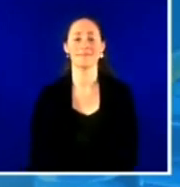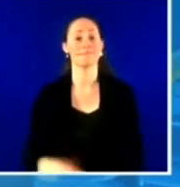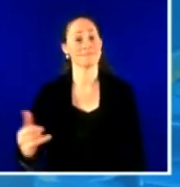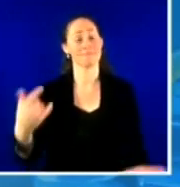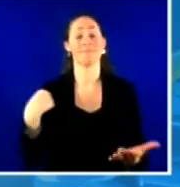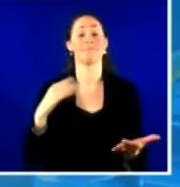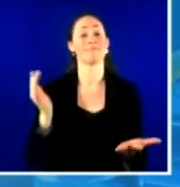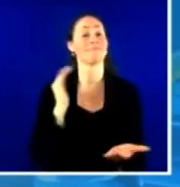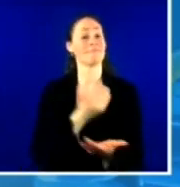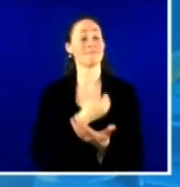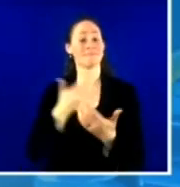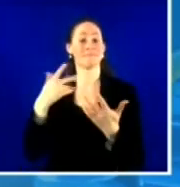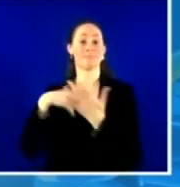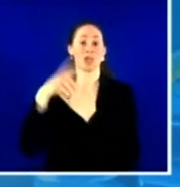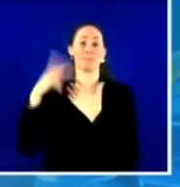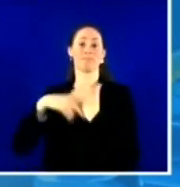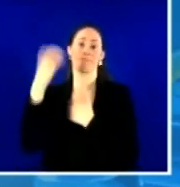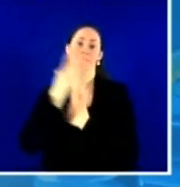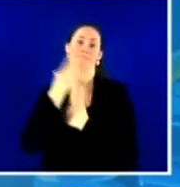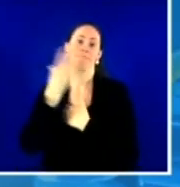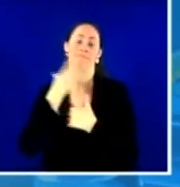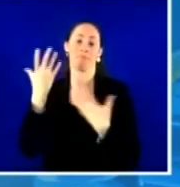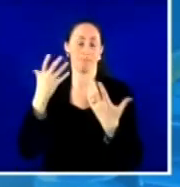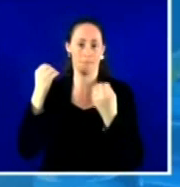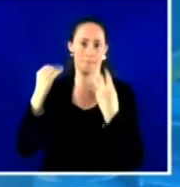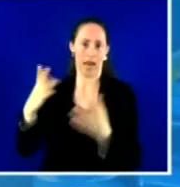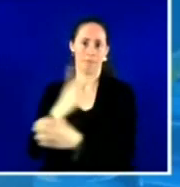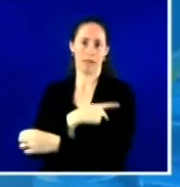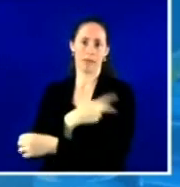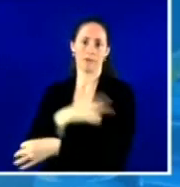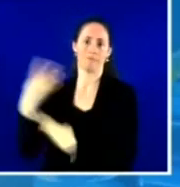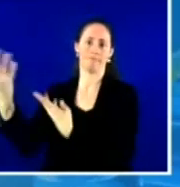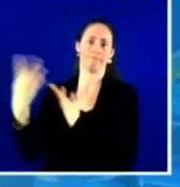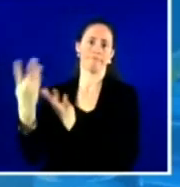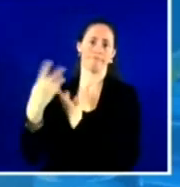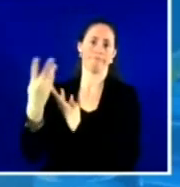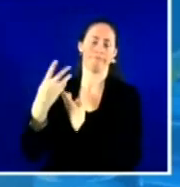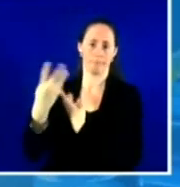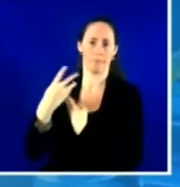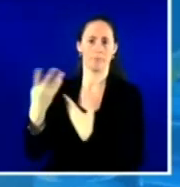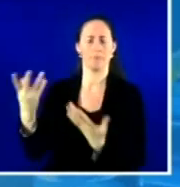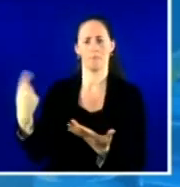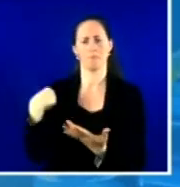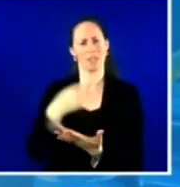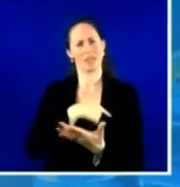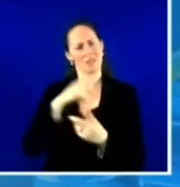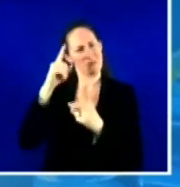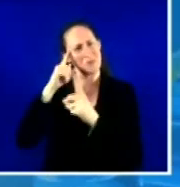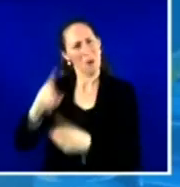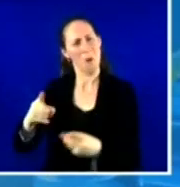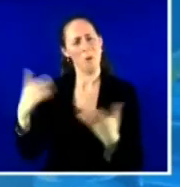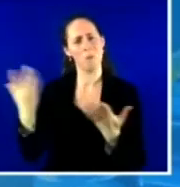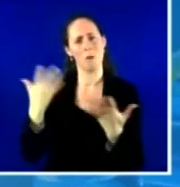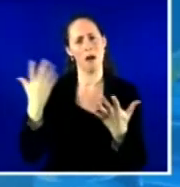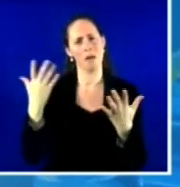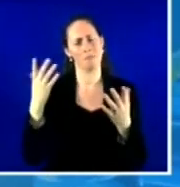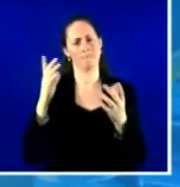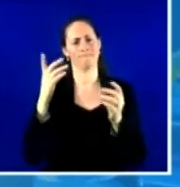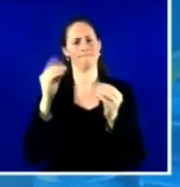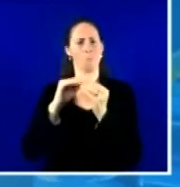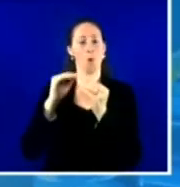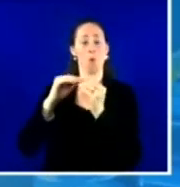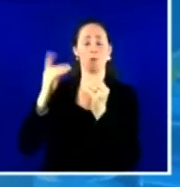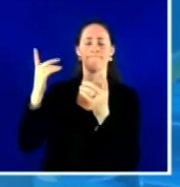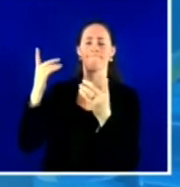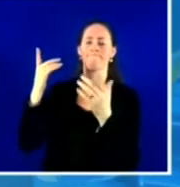Kaiser Permanente aims to boost vaccine confidence with a multi-pronged approach, really to try to reach targeted populations.